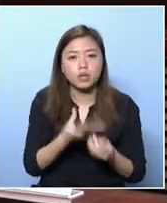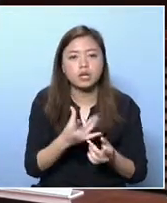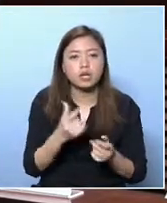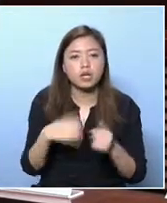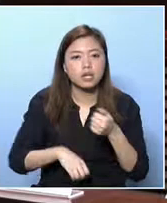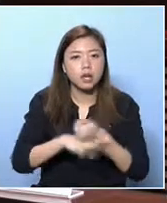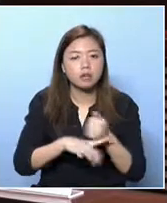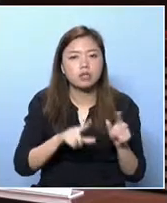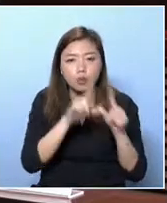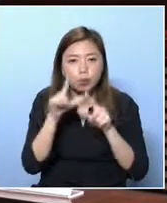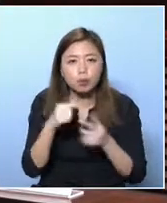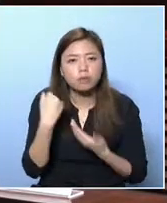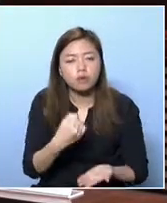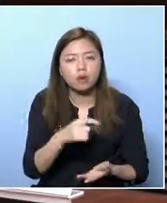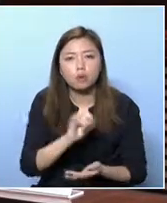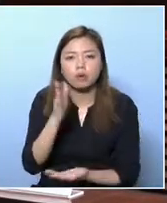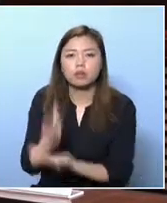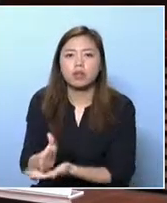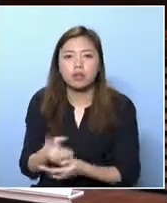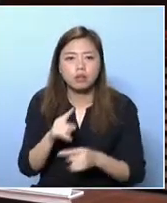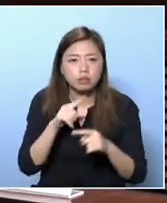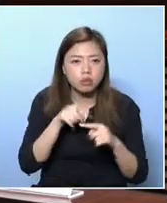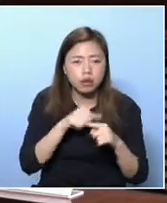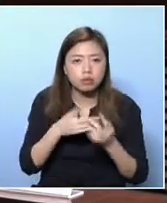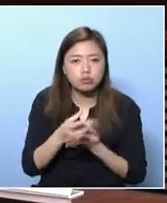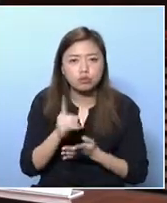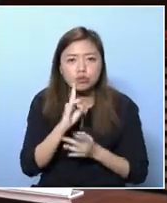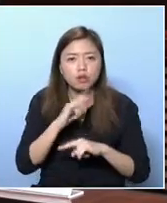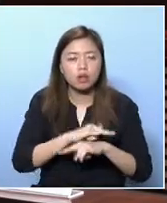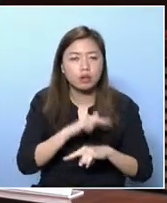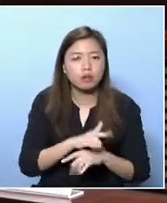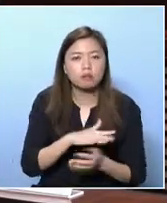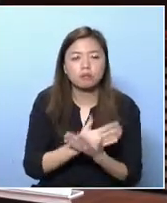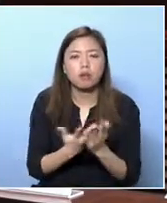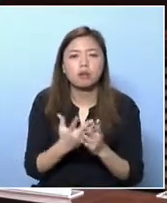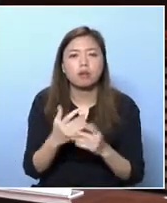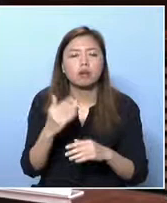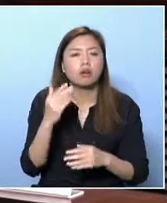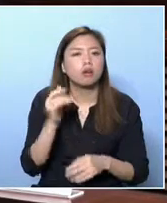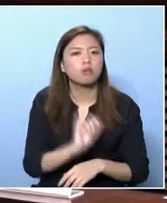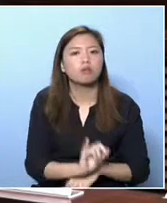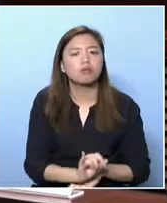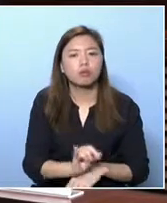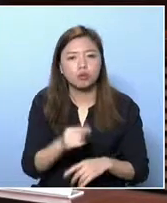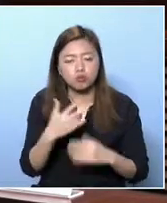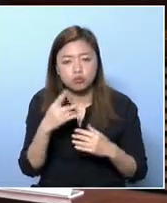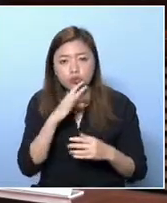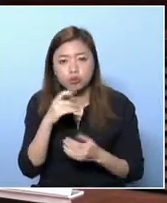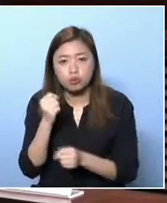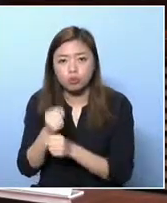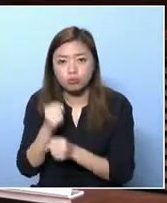I hope there could be a living allowance for students in tertiary education.